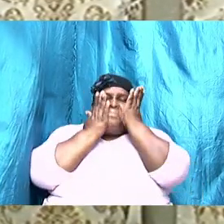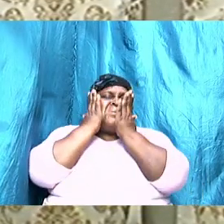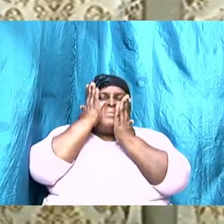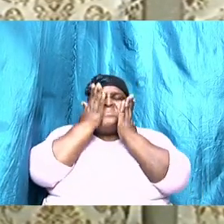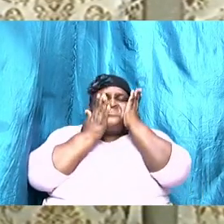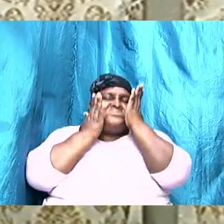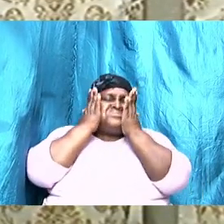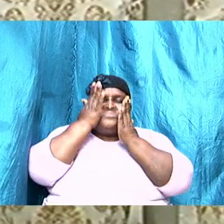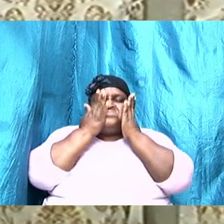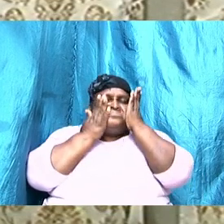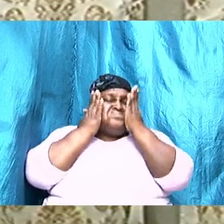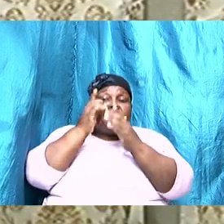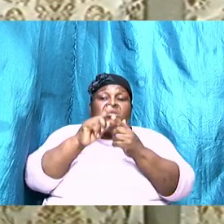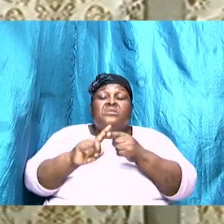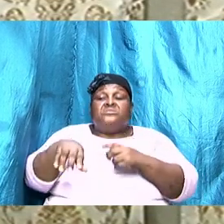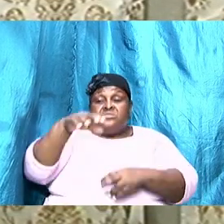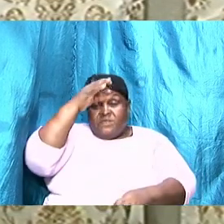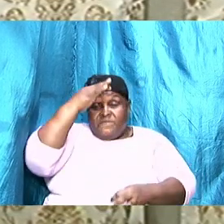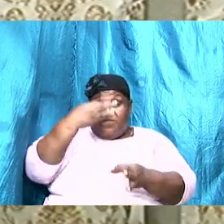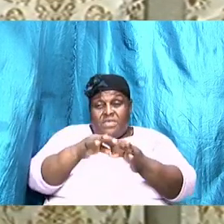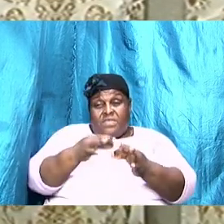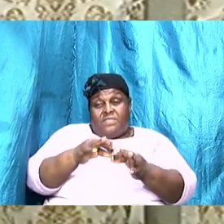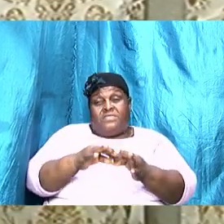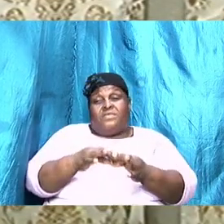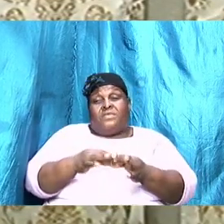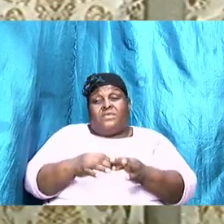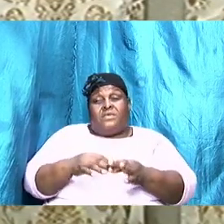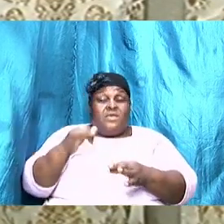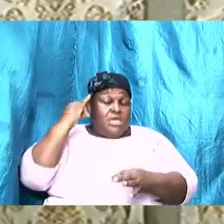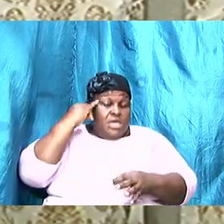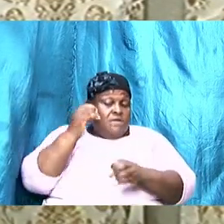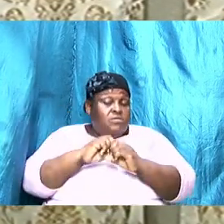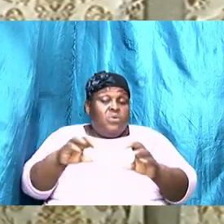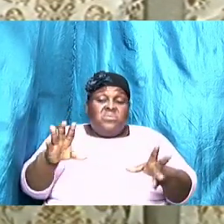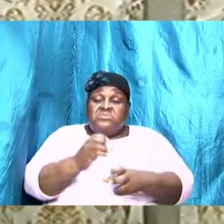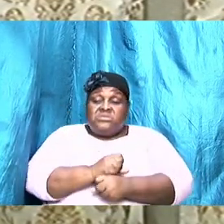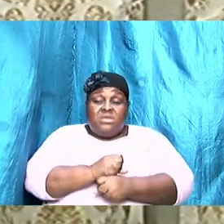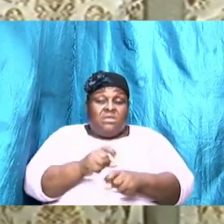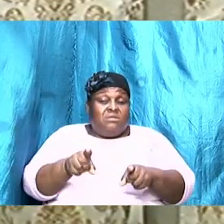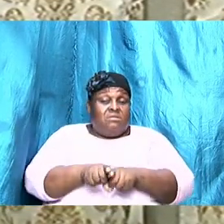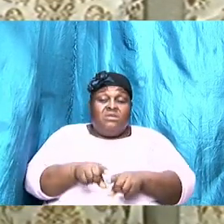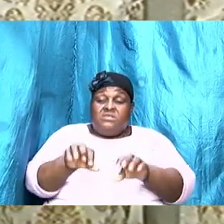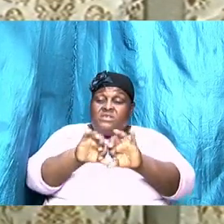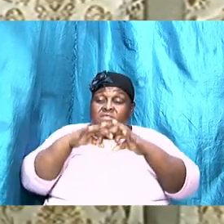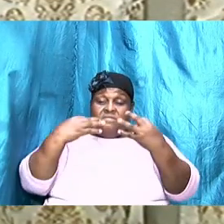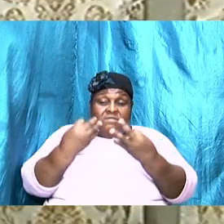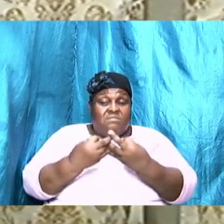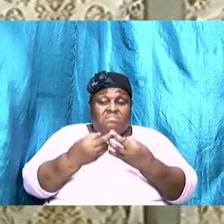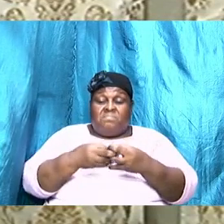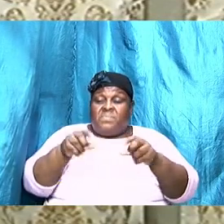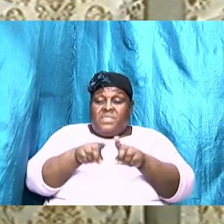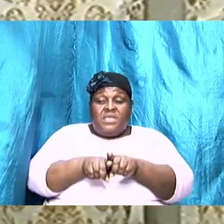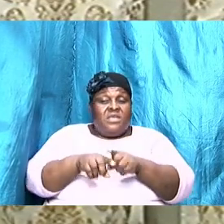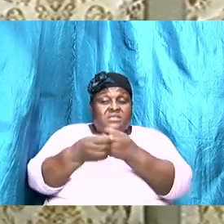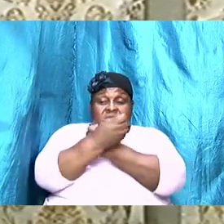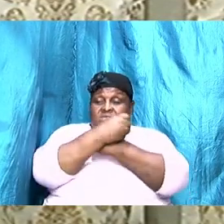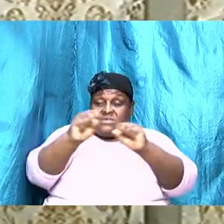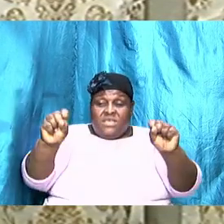if we don't take care of our families as a saved person